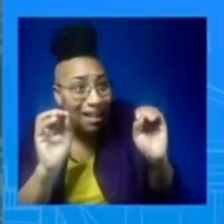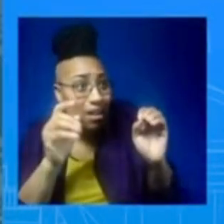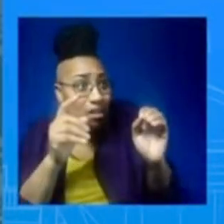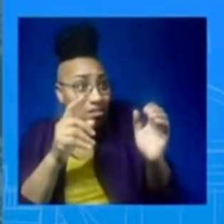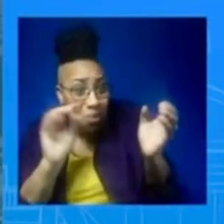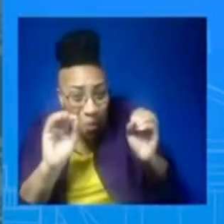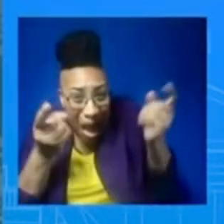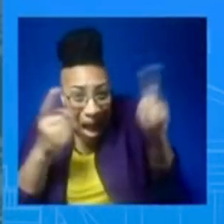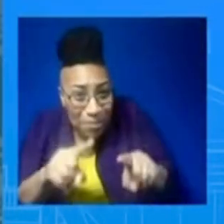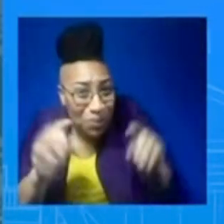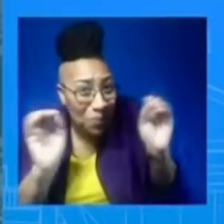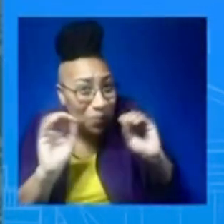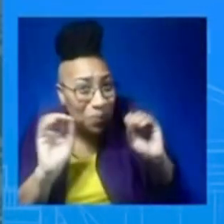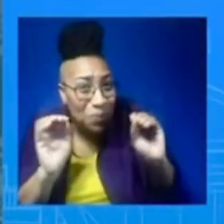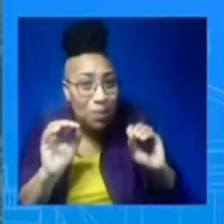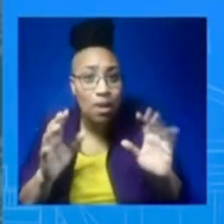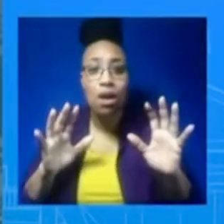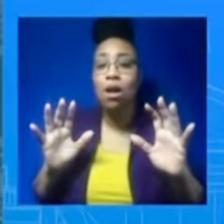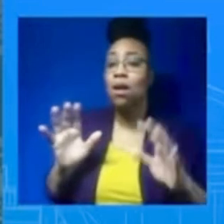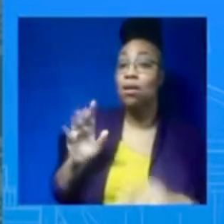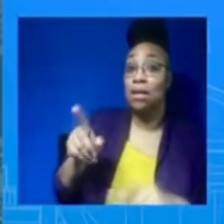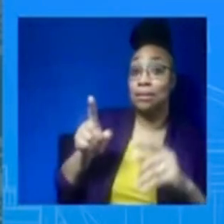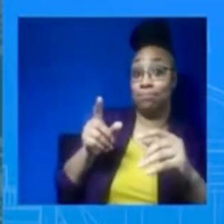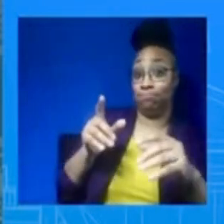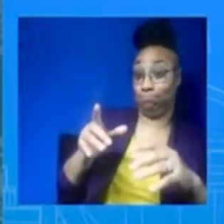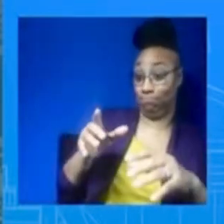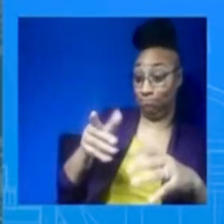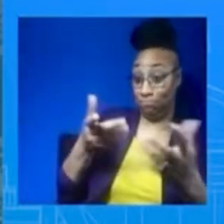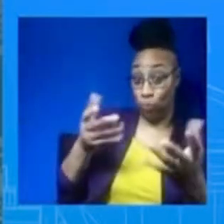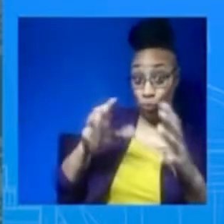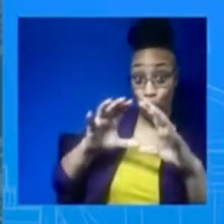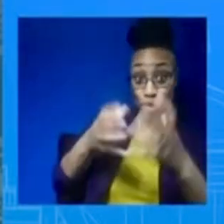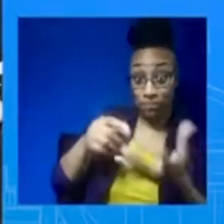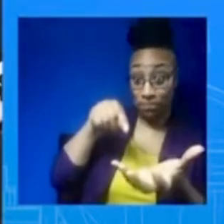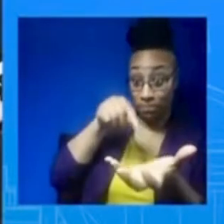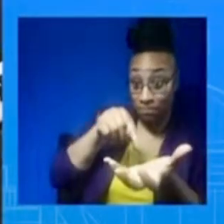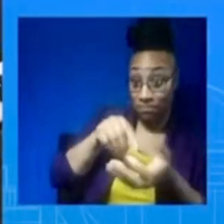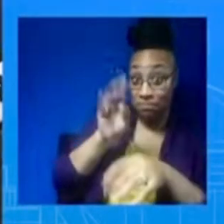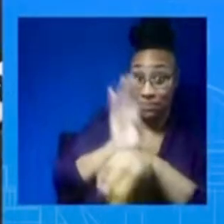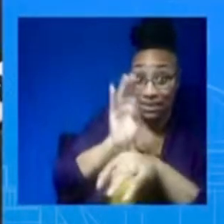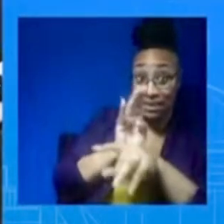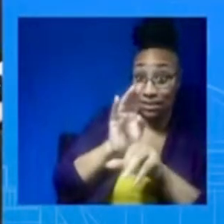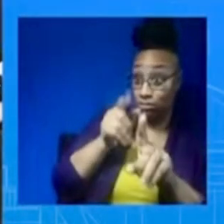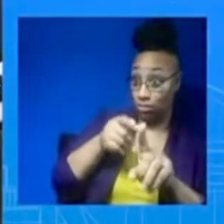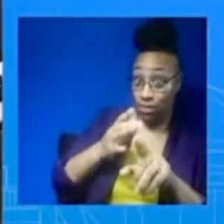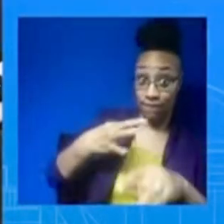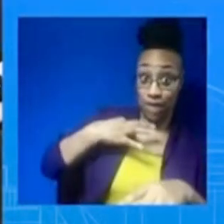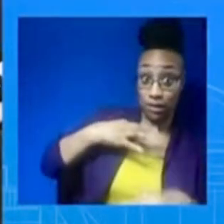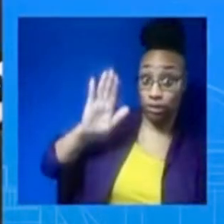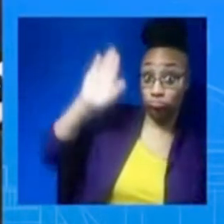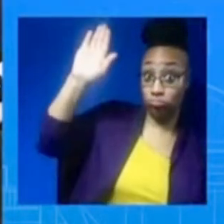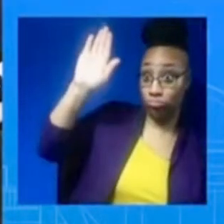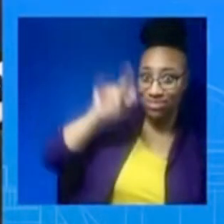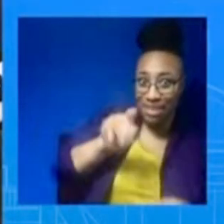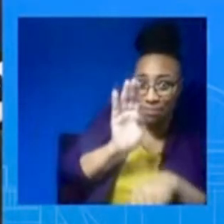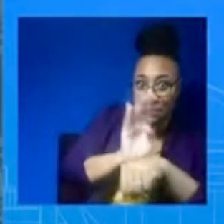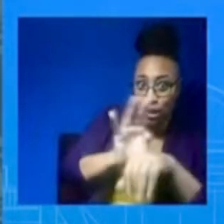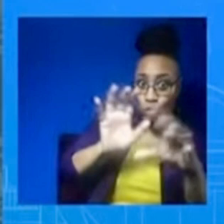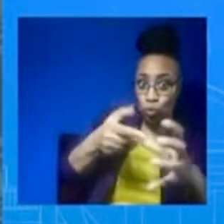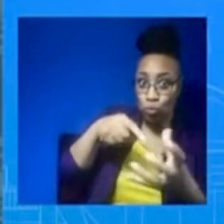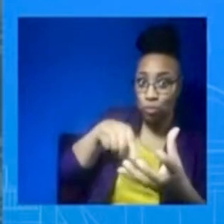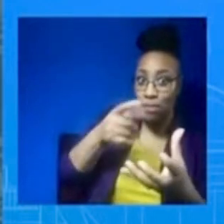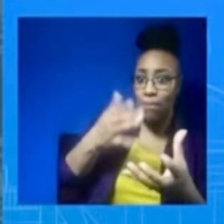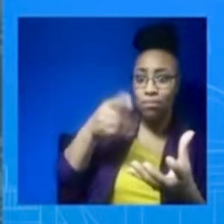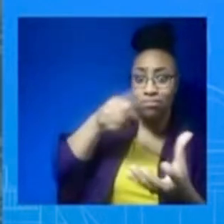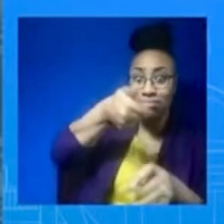their property. But, I mean, even that might be difficult for that entity to know. Is the government going to try to reach out to this Illinois amateur? no outreach to